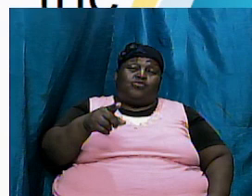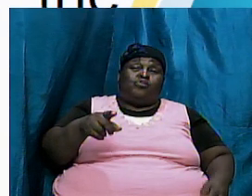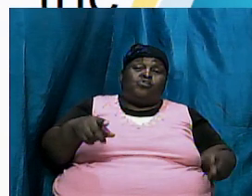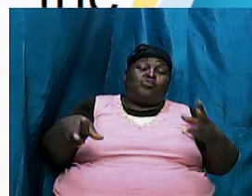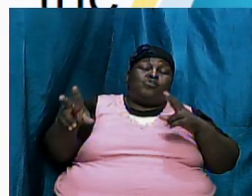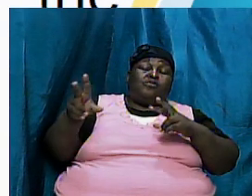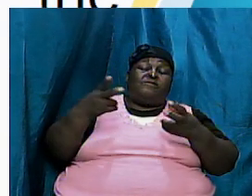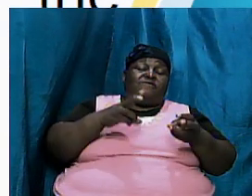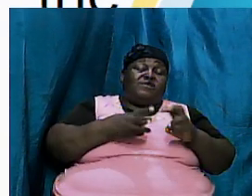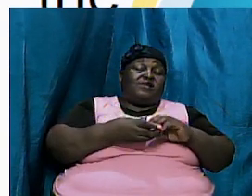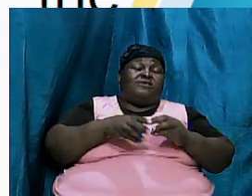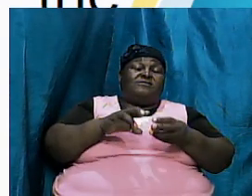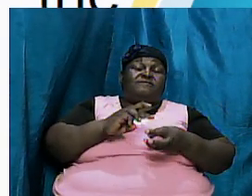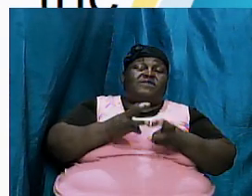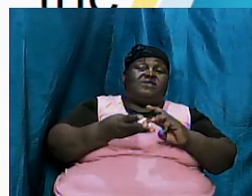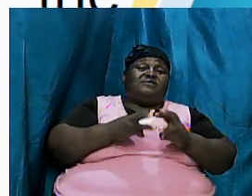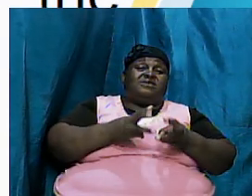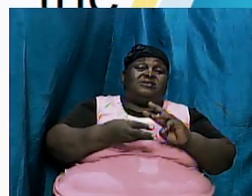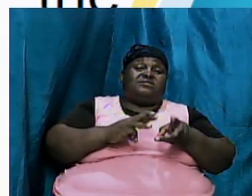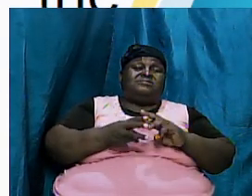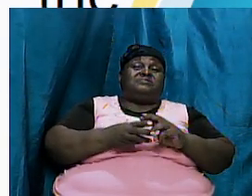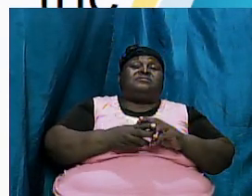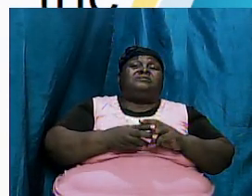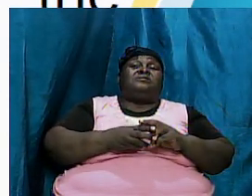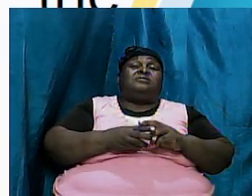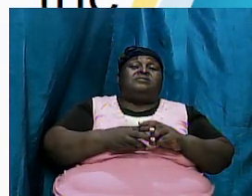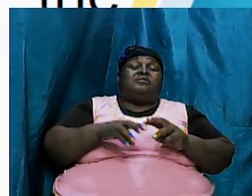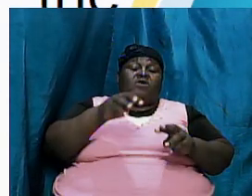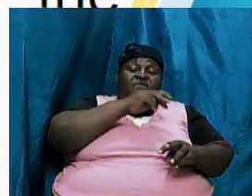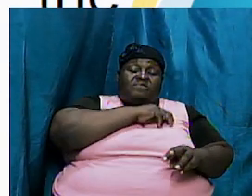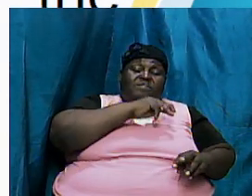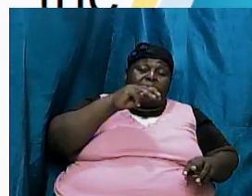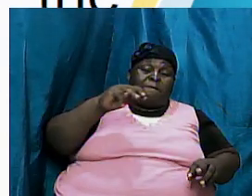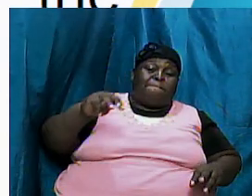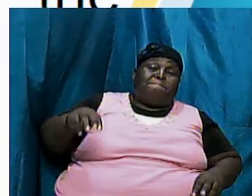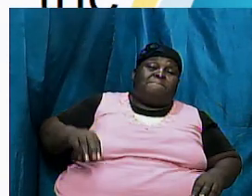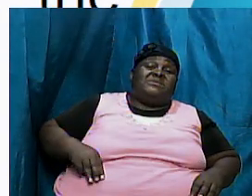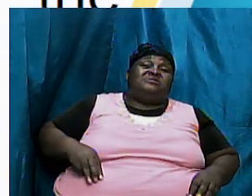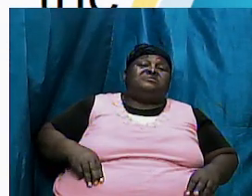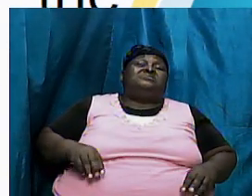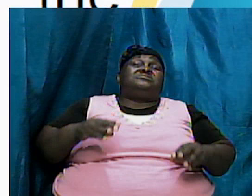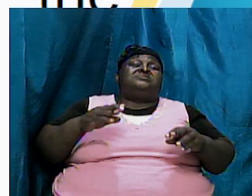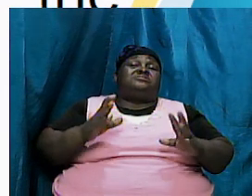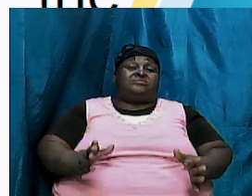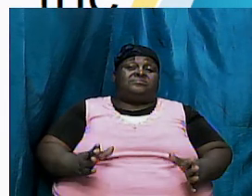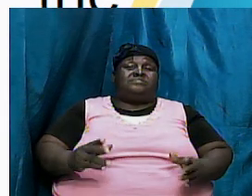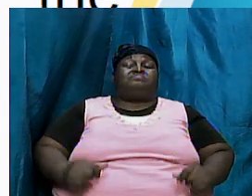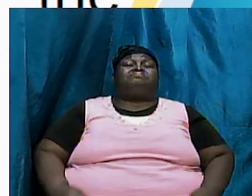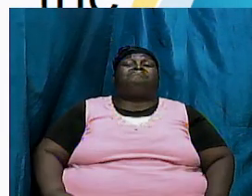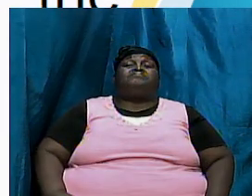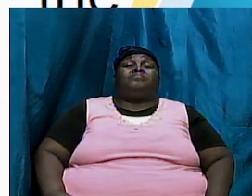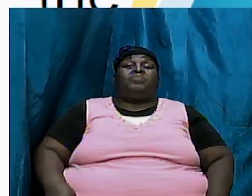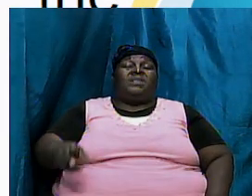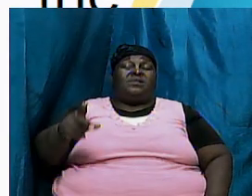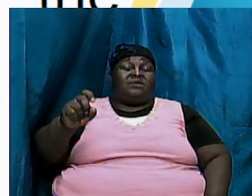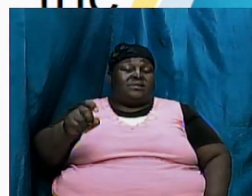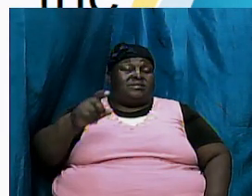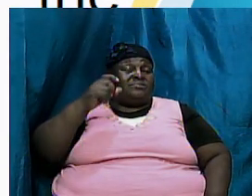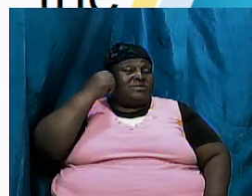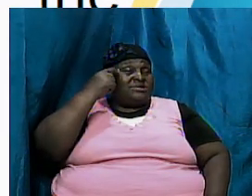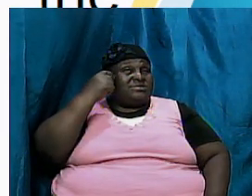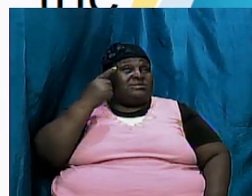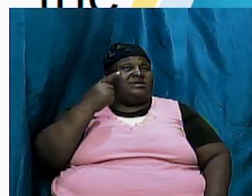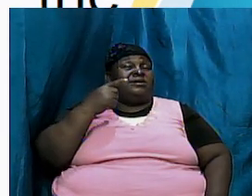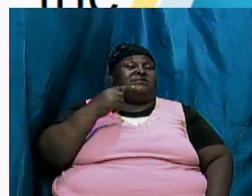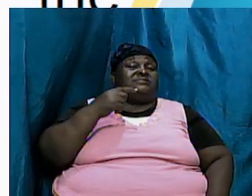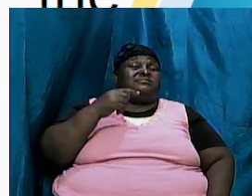authenticating his messiah ship and we need to understand that so here